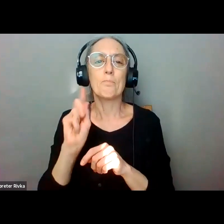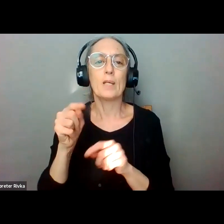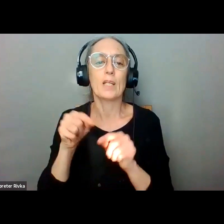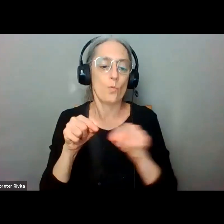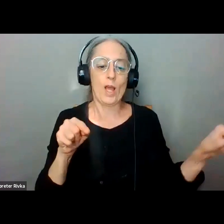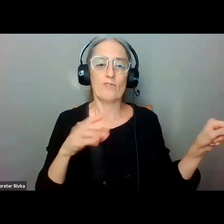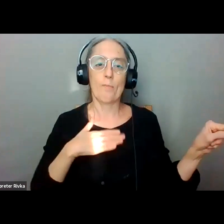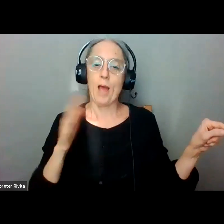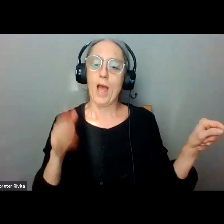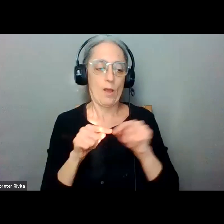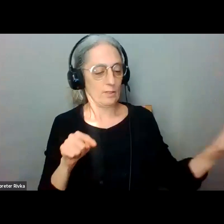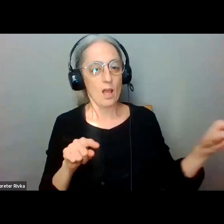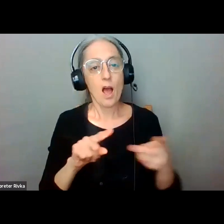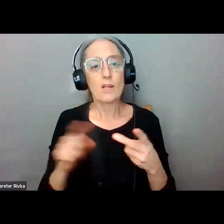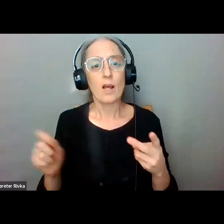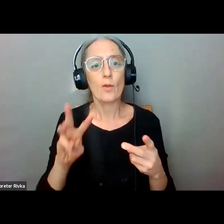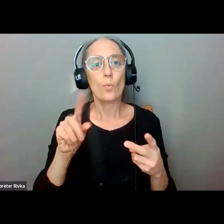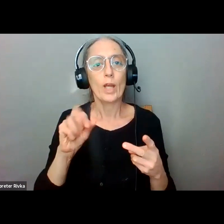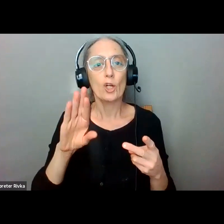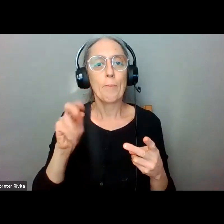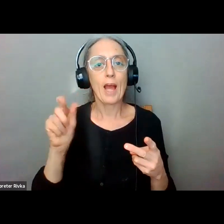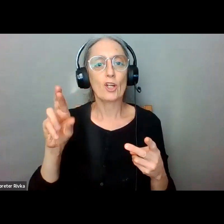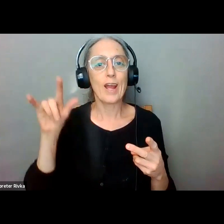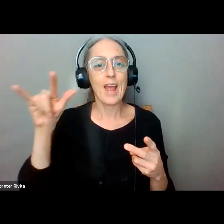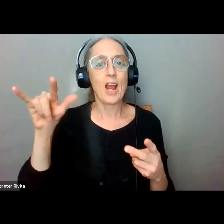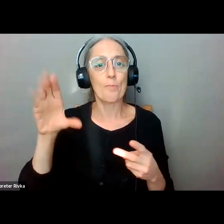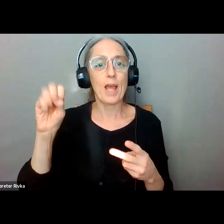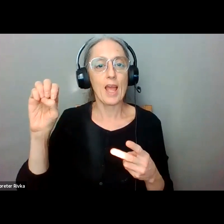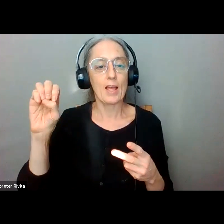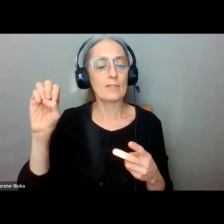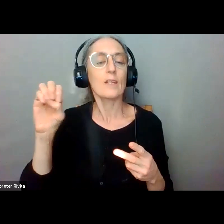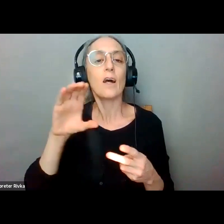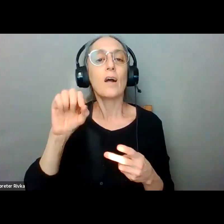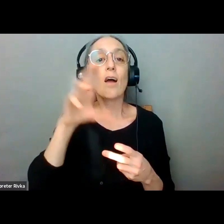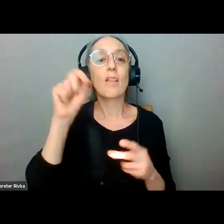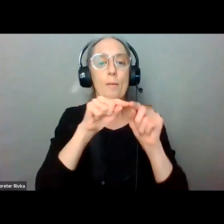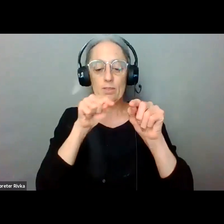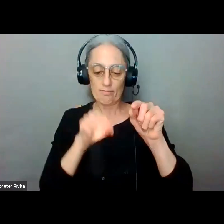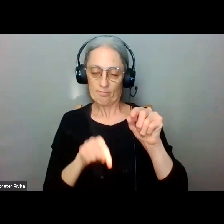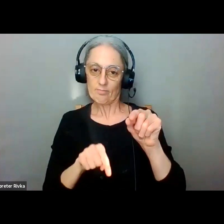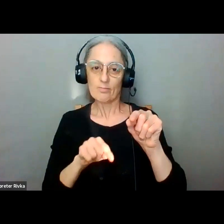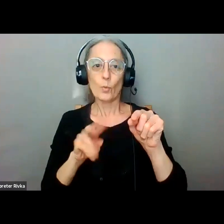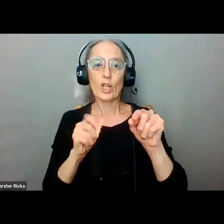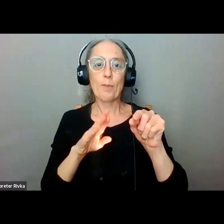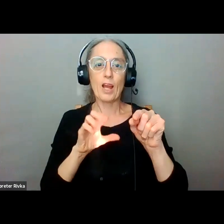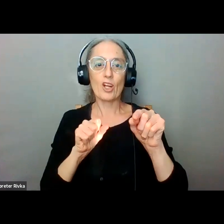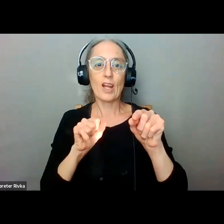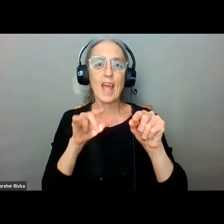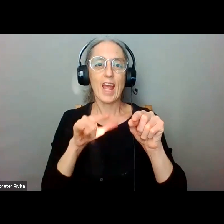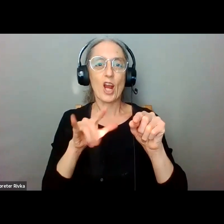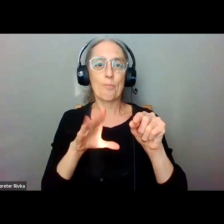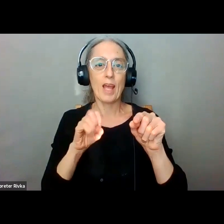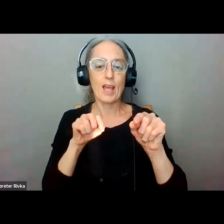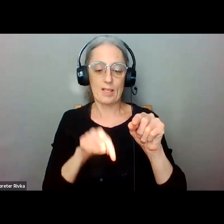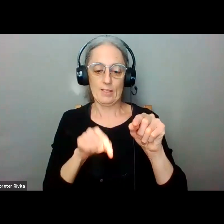rickenbacker air base which is south of columbus um a little bit less of a distance but still it's still a pretty good hall